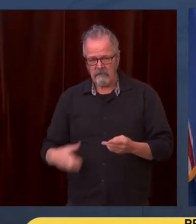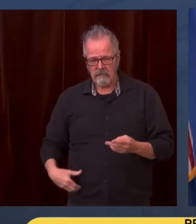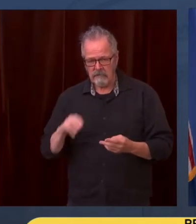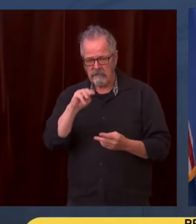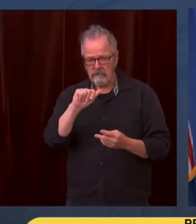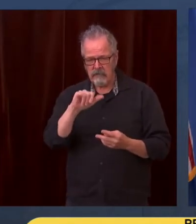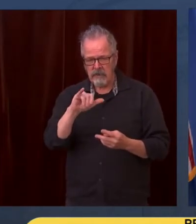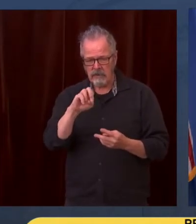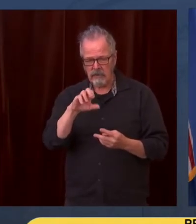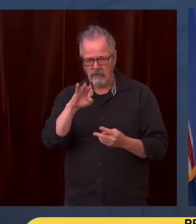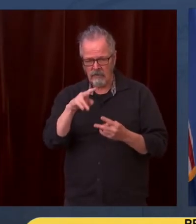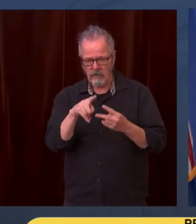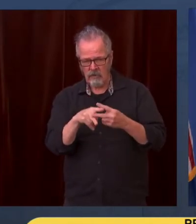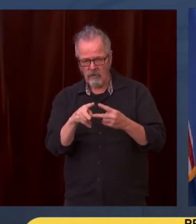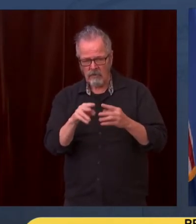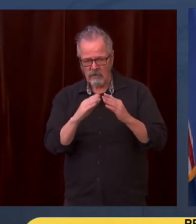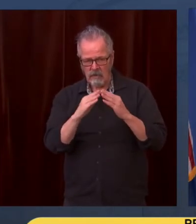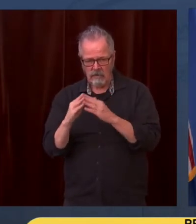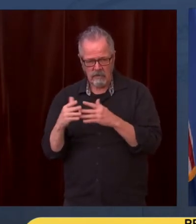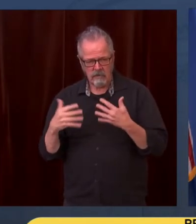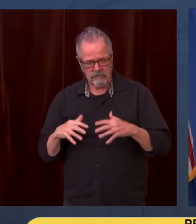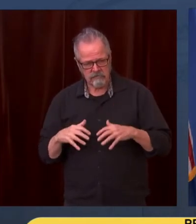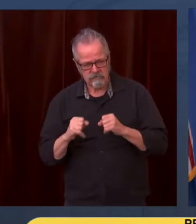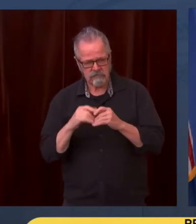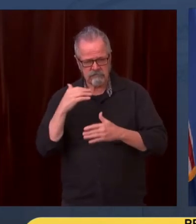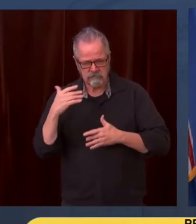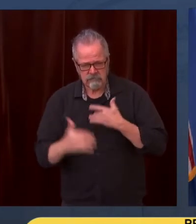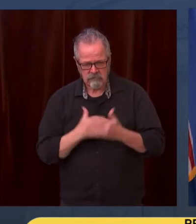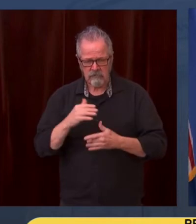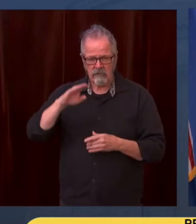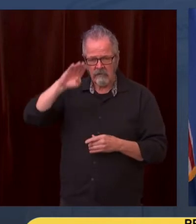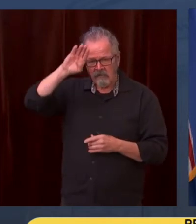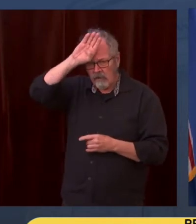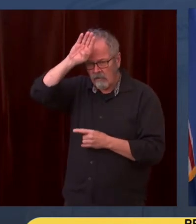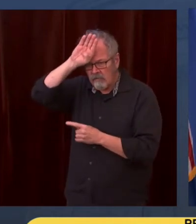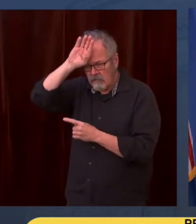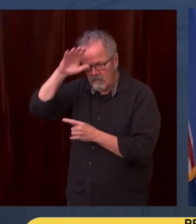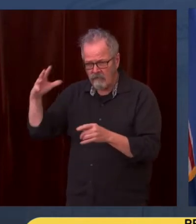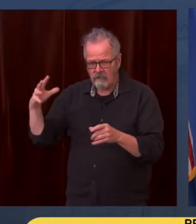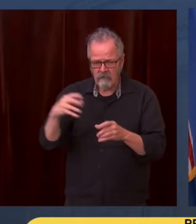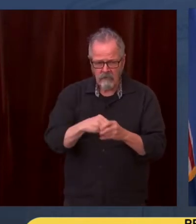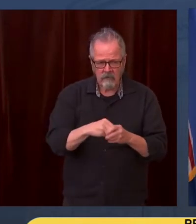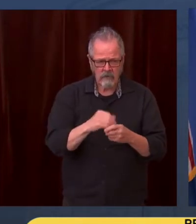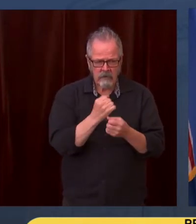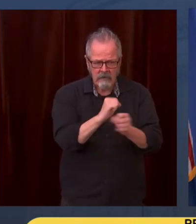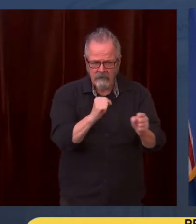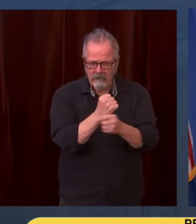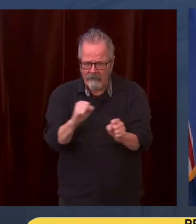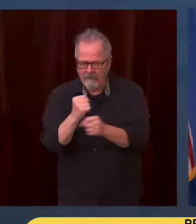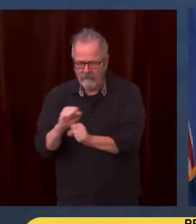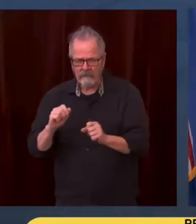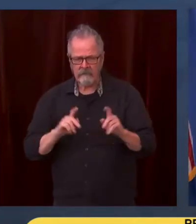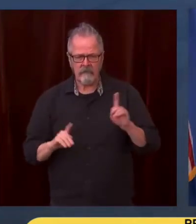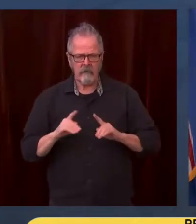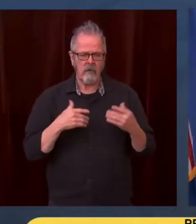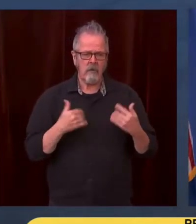rescues. And we want to thank the hundreds of local volunteers who pitched in both to do rescues and to help people